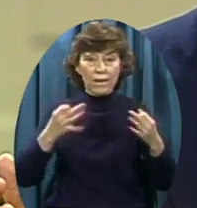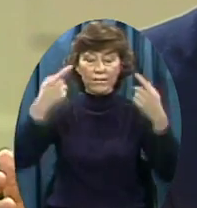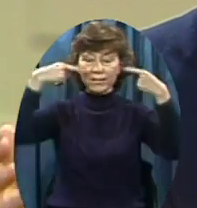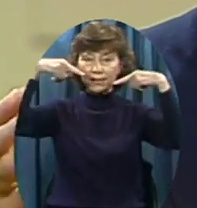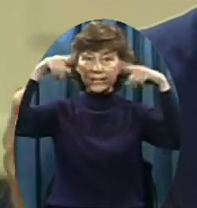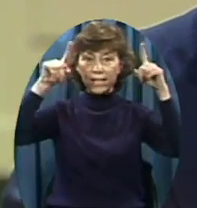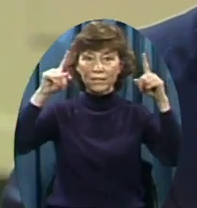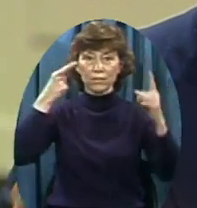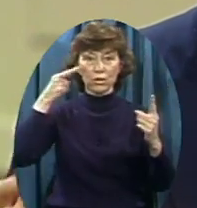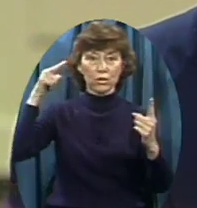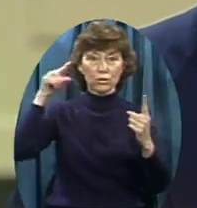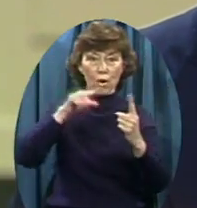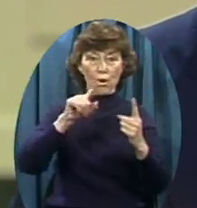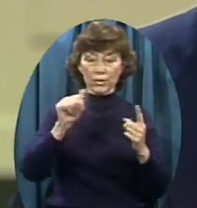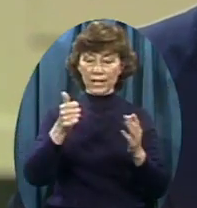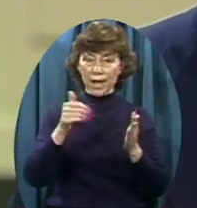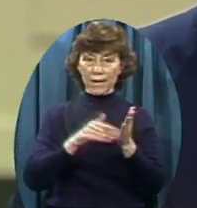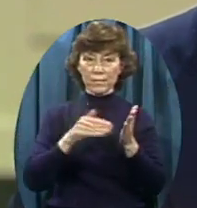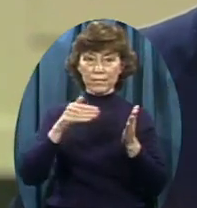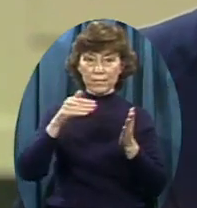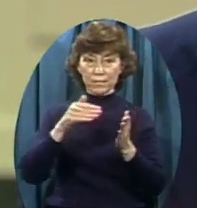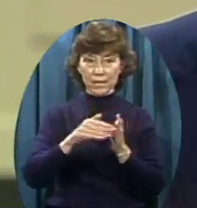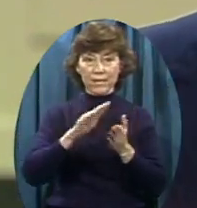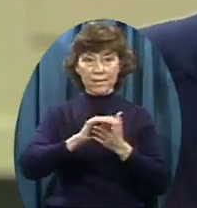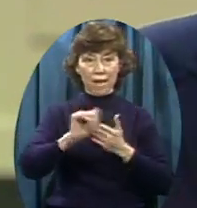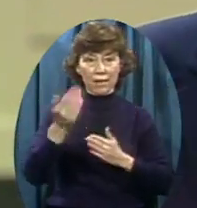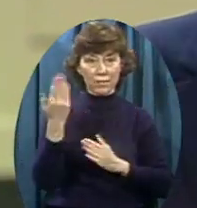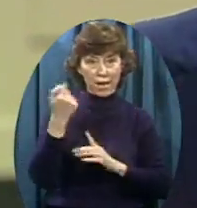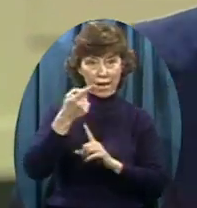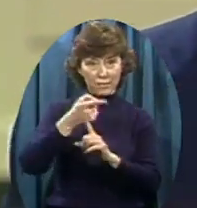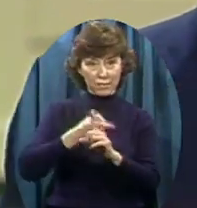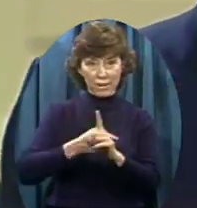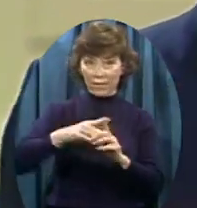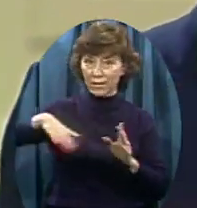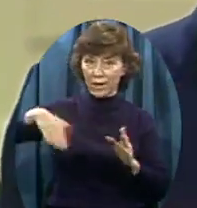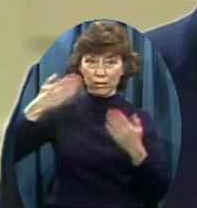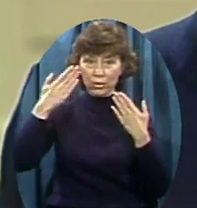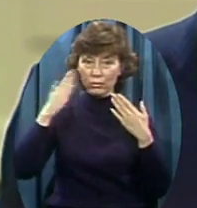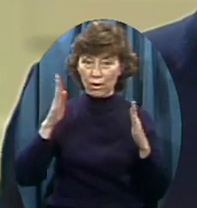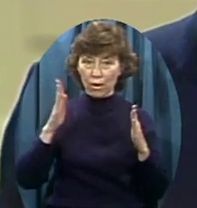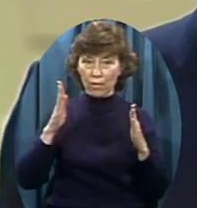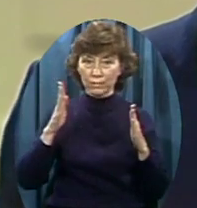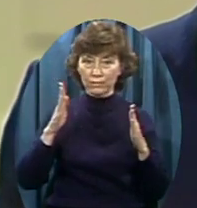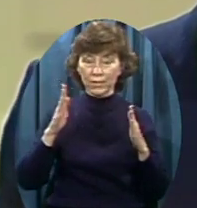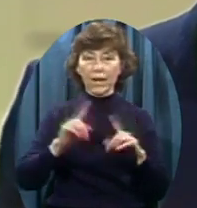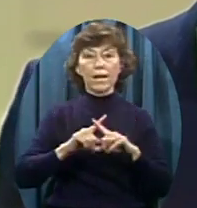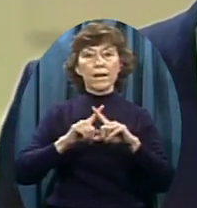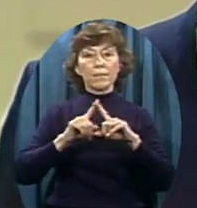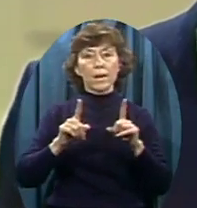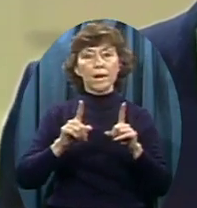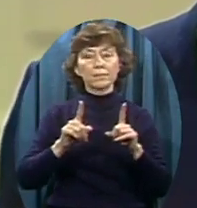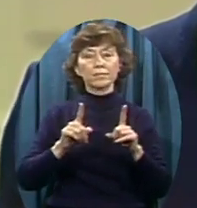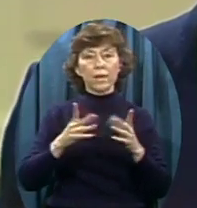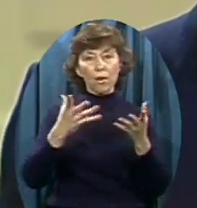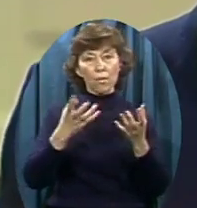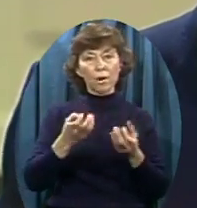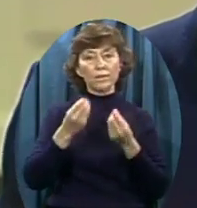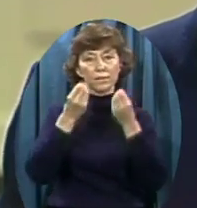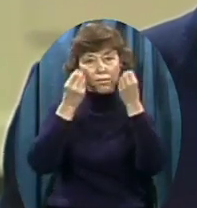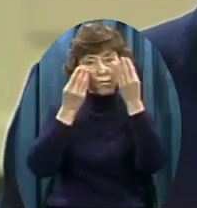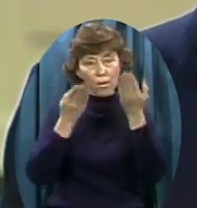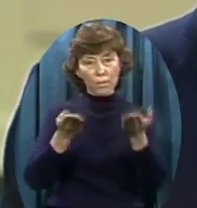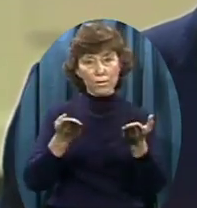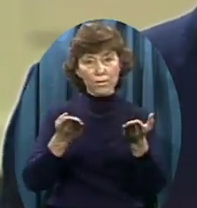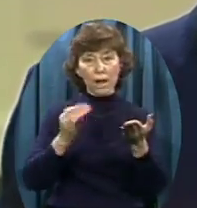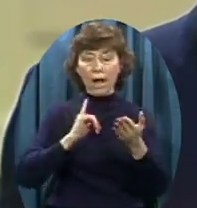month That makes this announcement all the more shocking I've been living by faith For the 31 and a half years That I've been a Christian Trusting God to